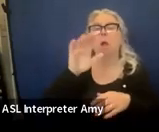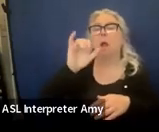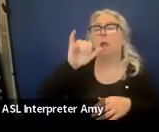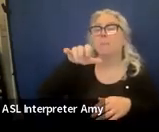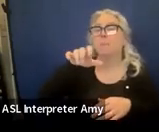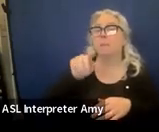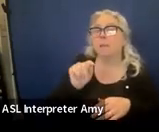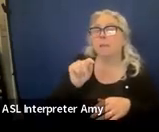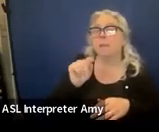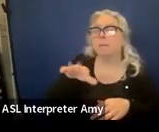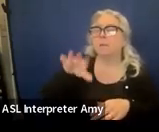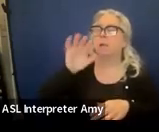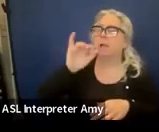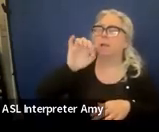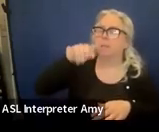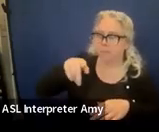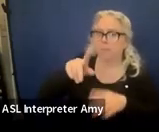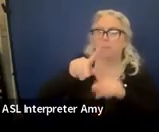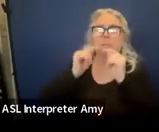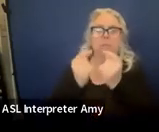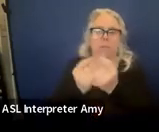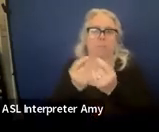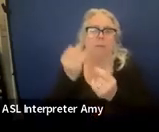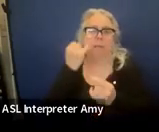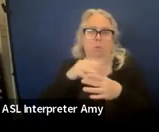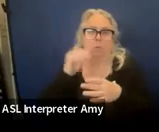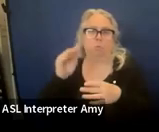deciding whether the student will participate in the alternate.